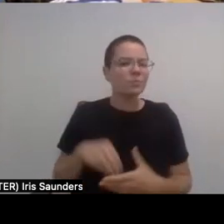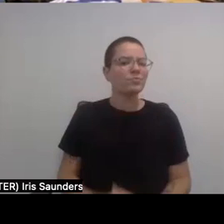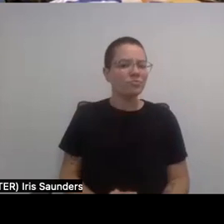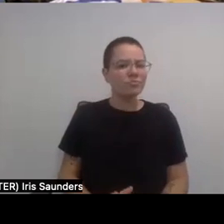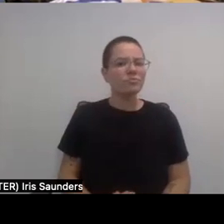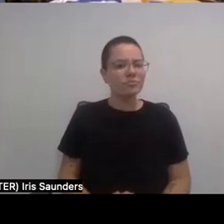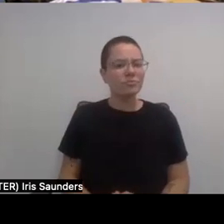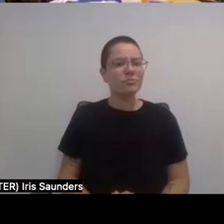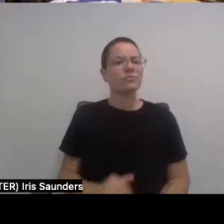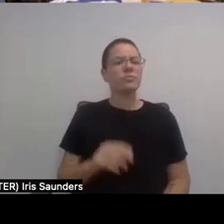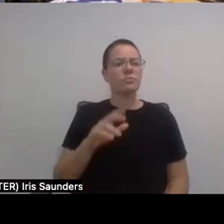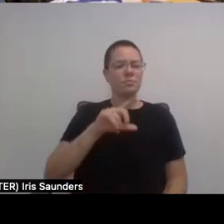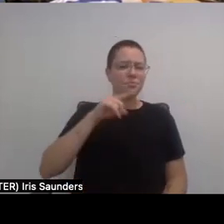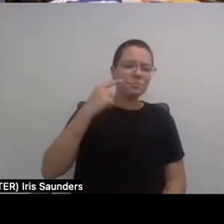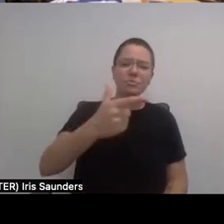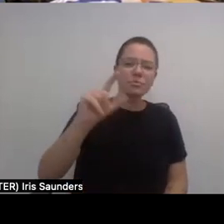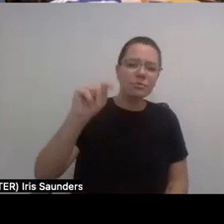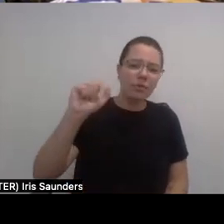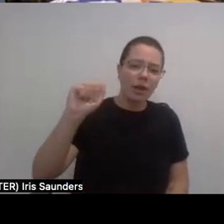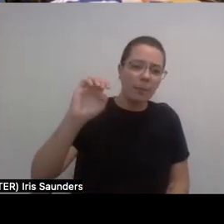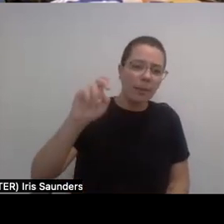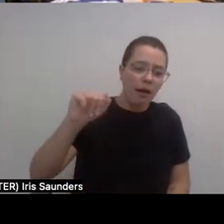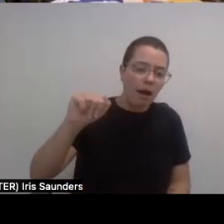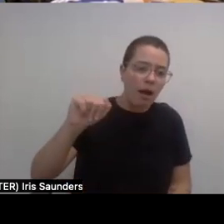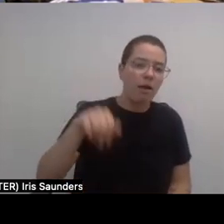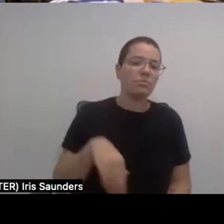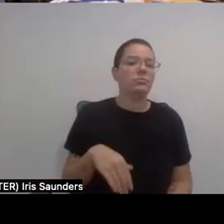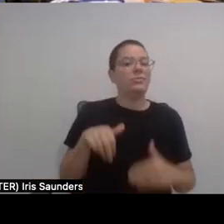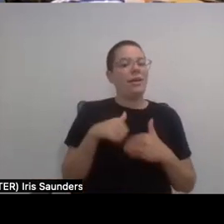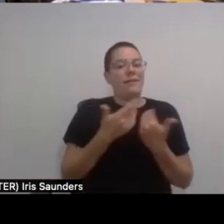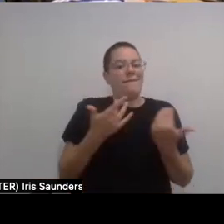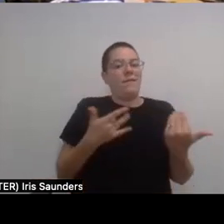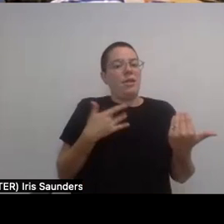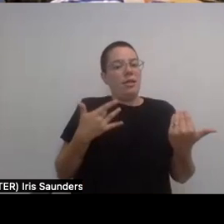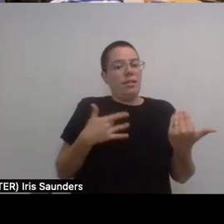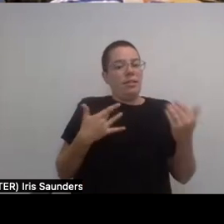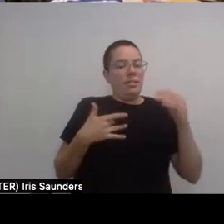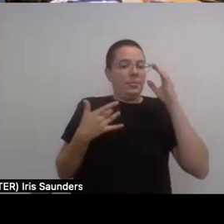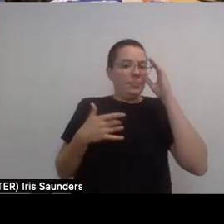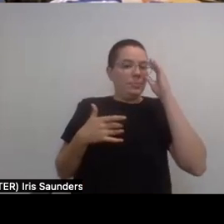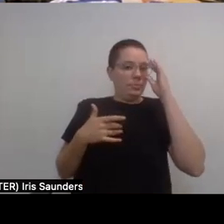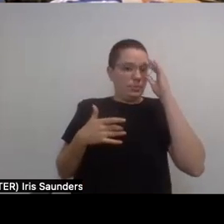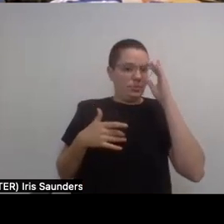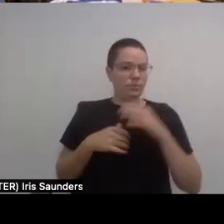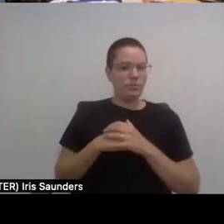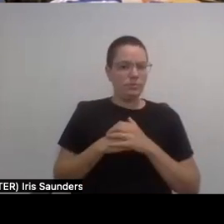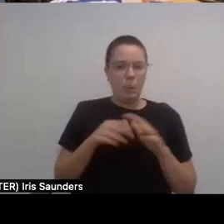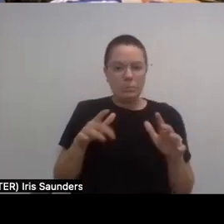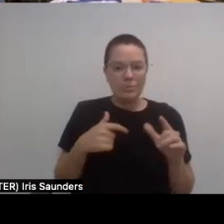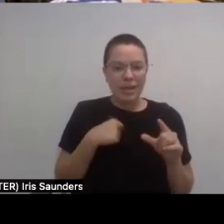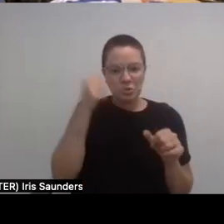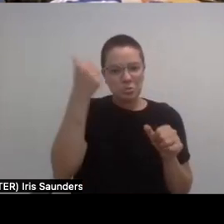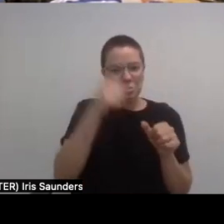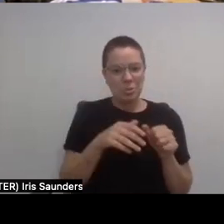And Tamika, I would love to go to you with how does it feel to, oh, I don't remember if I've already